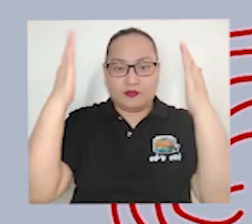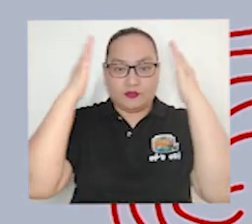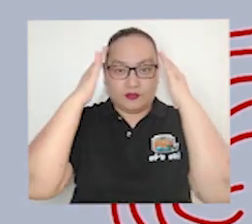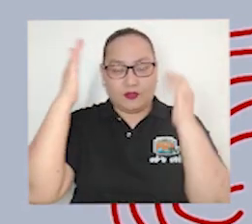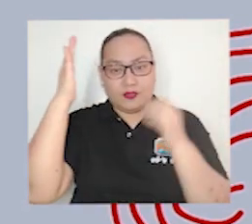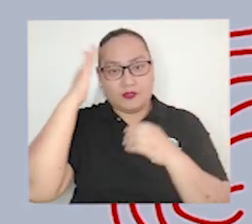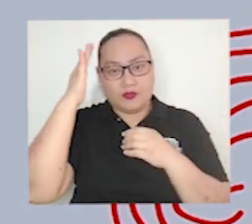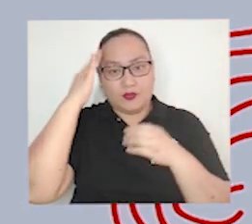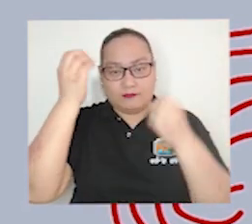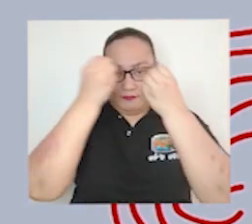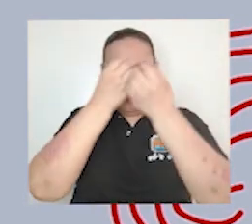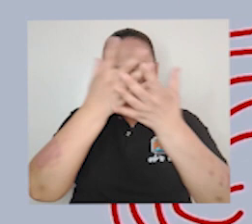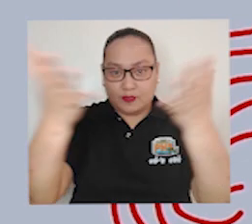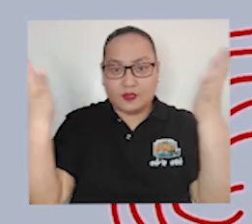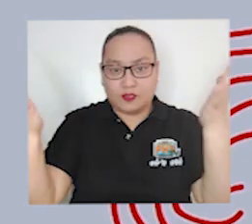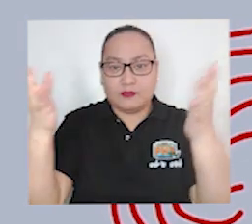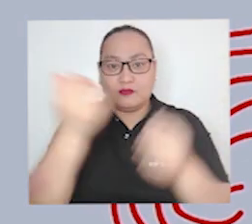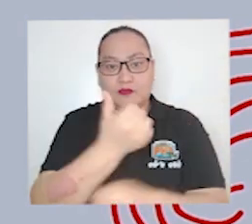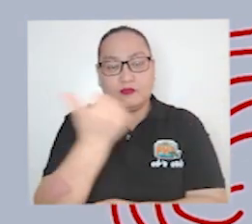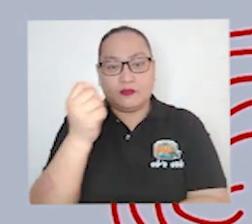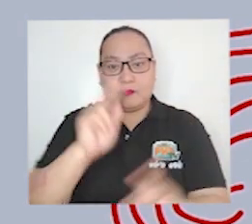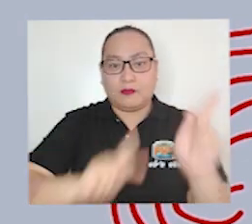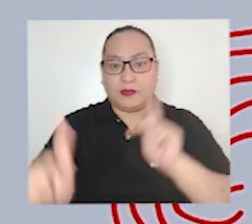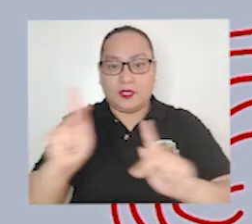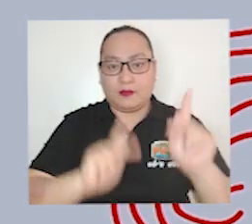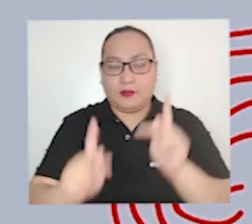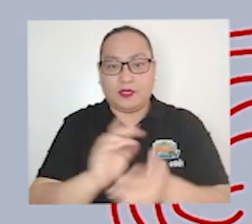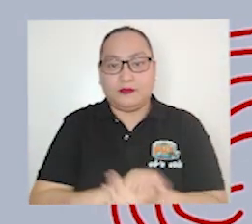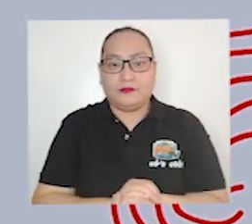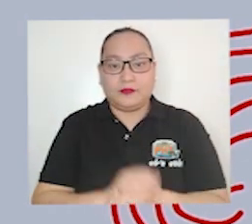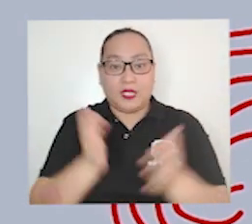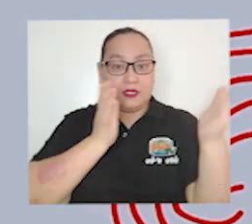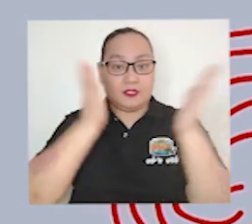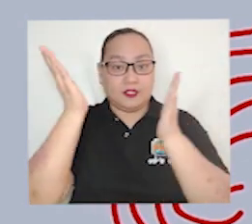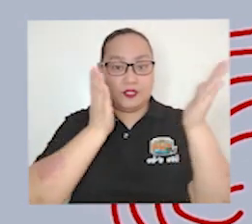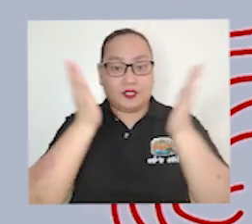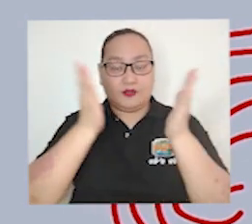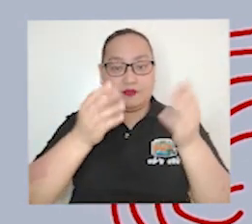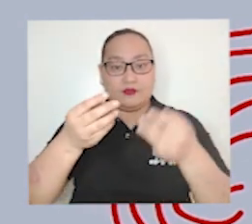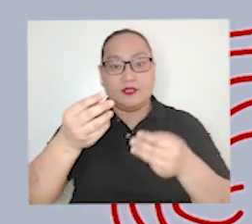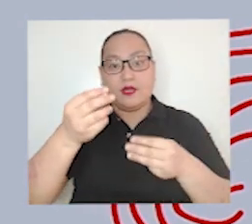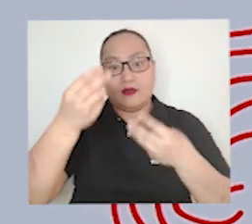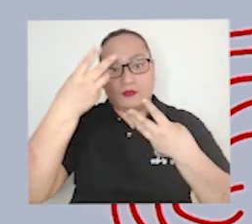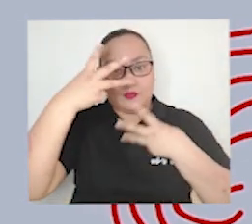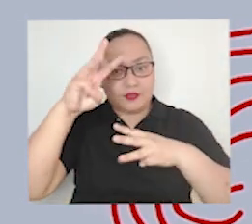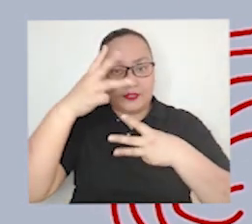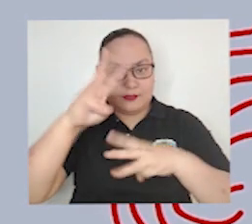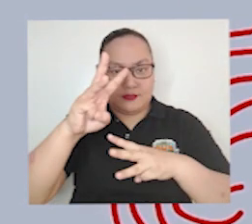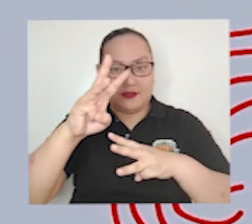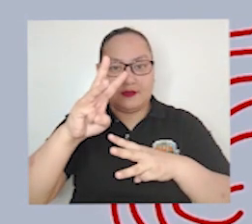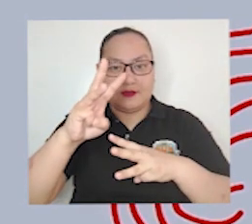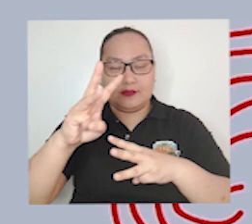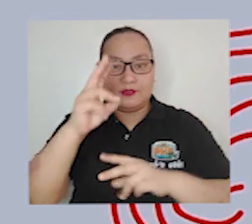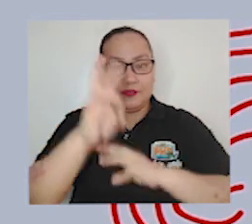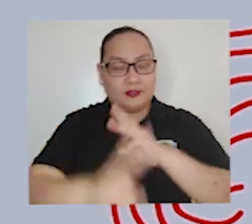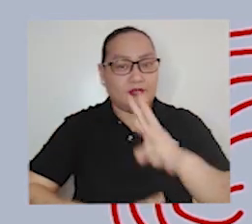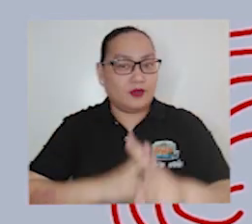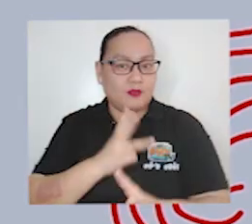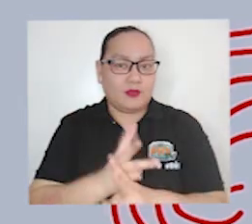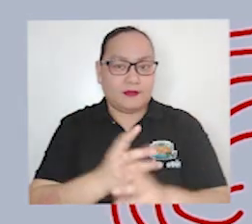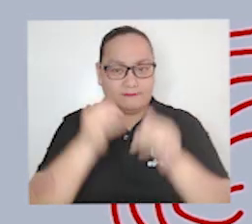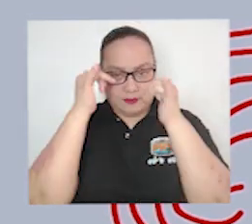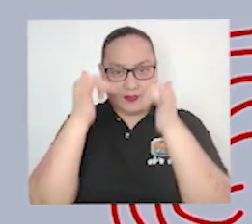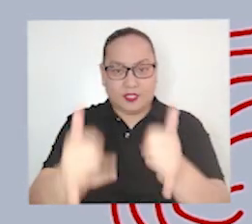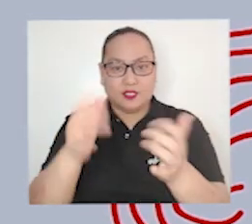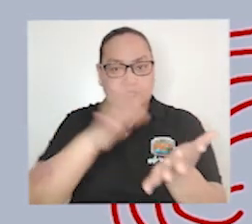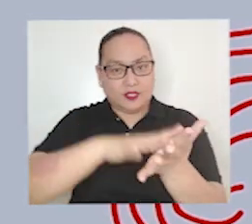closer to the people their works serve as our window to the world stay tuned